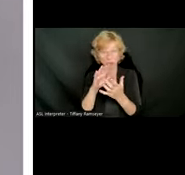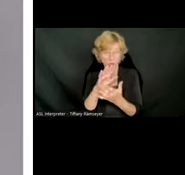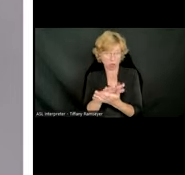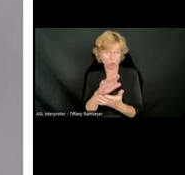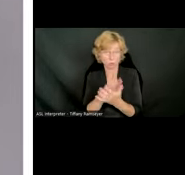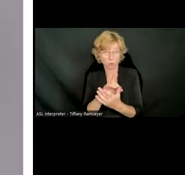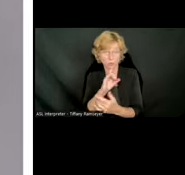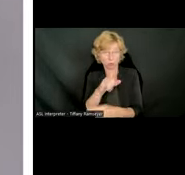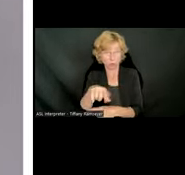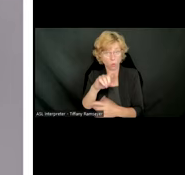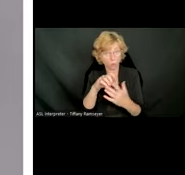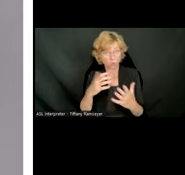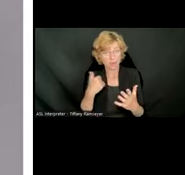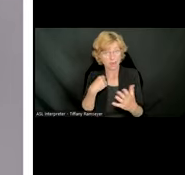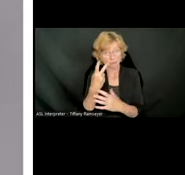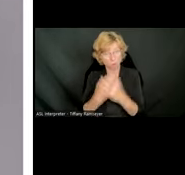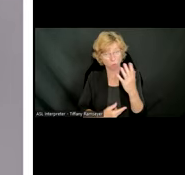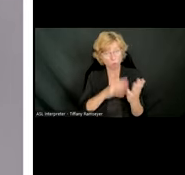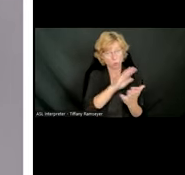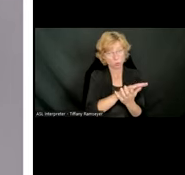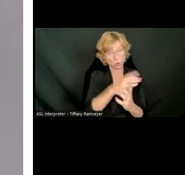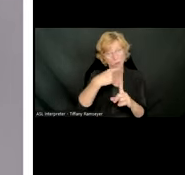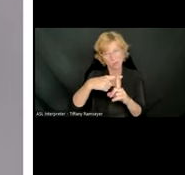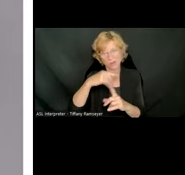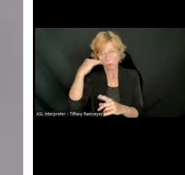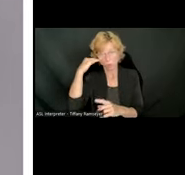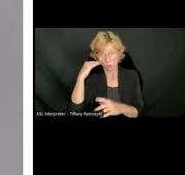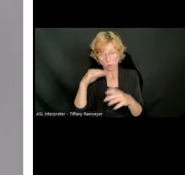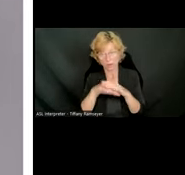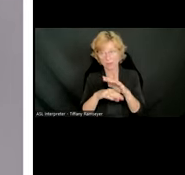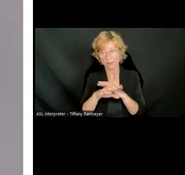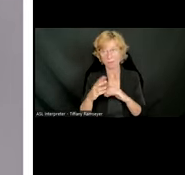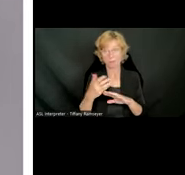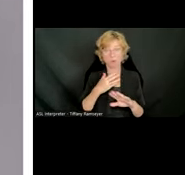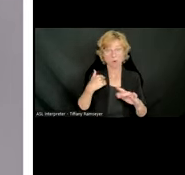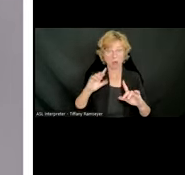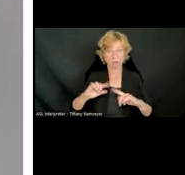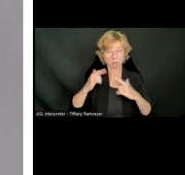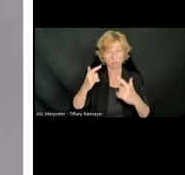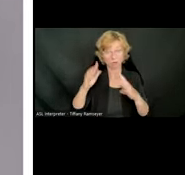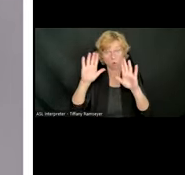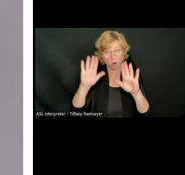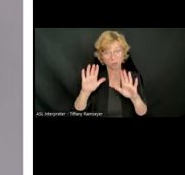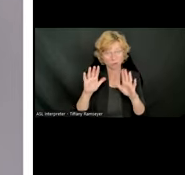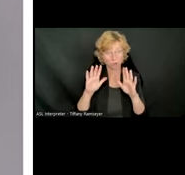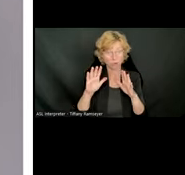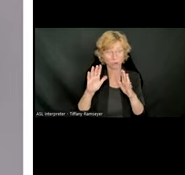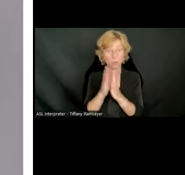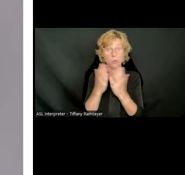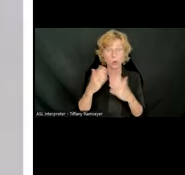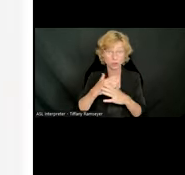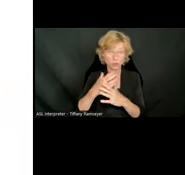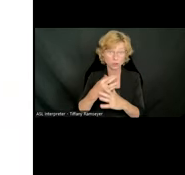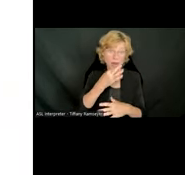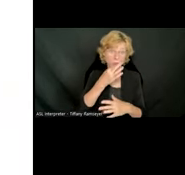access and the home access. But before I turn it over to our wonderful Bookshare experts, I'd like to share a short video so you'll be able to see what